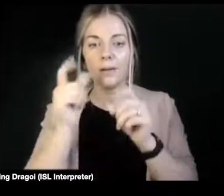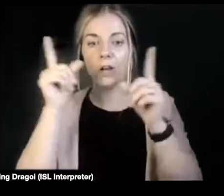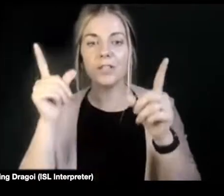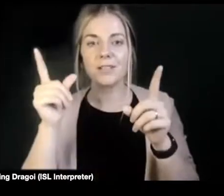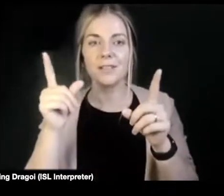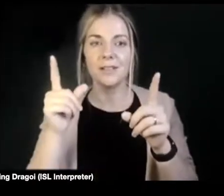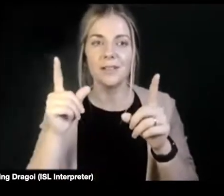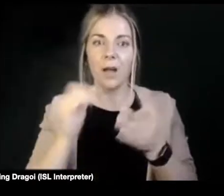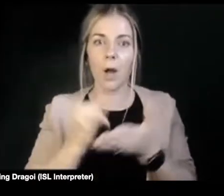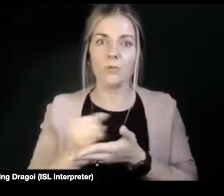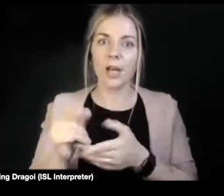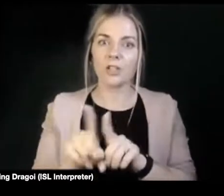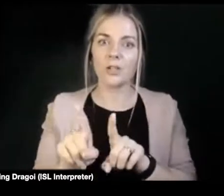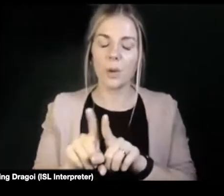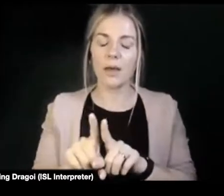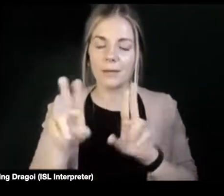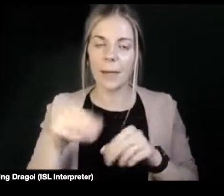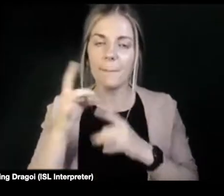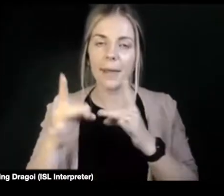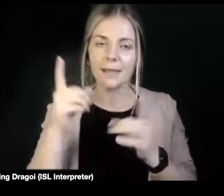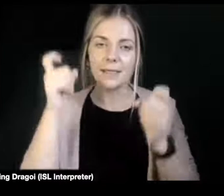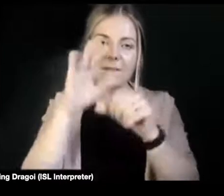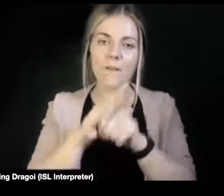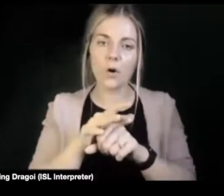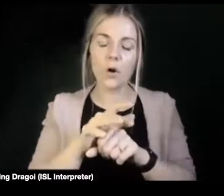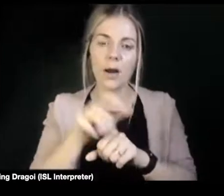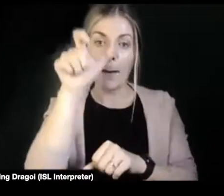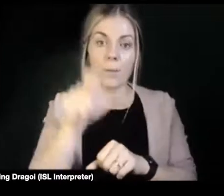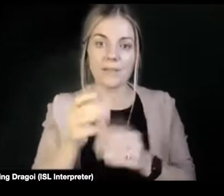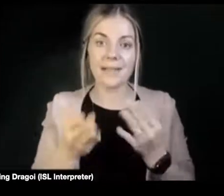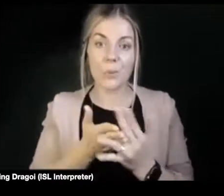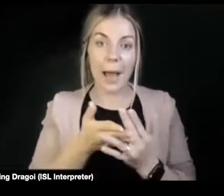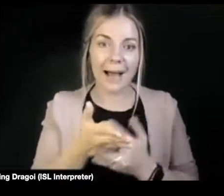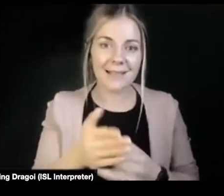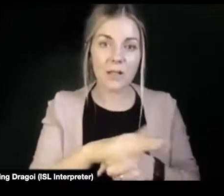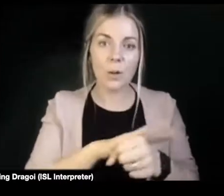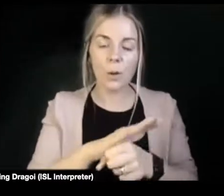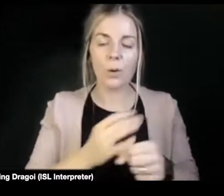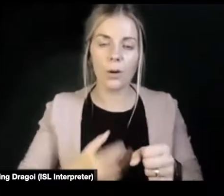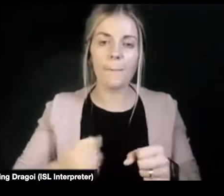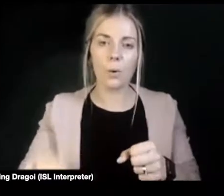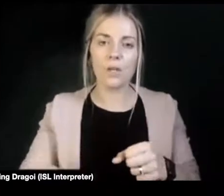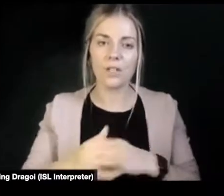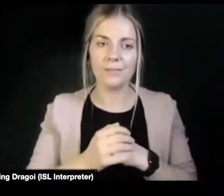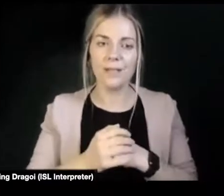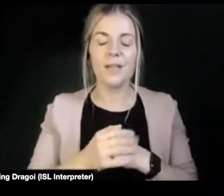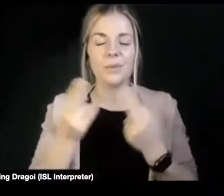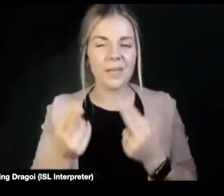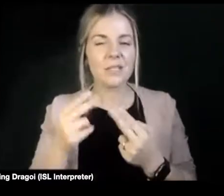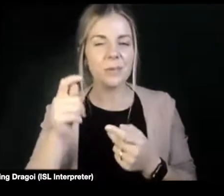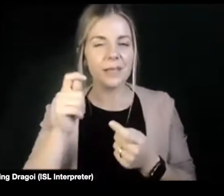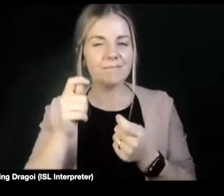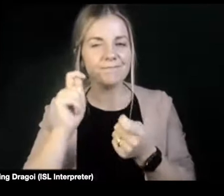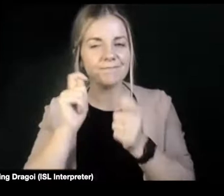difficult as well for people to access abortion locally. So that needs to be revised in any kind of amendments to the law. And kind of a